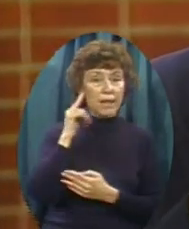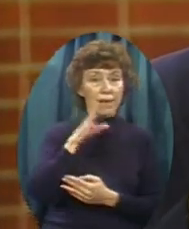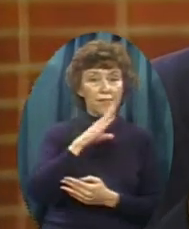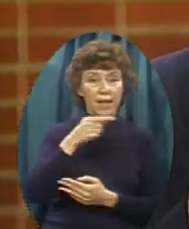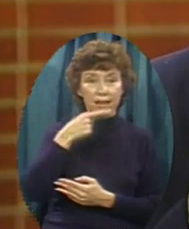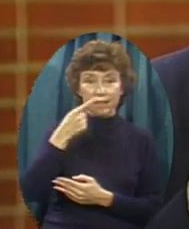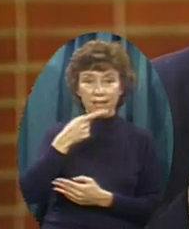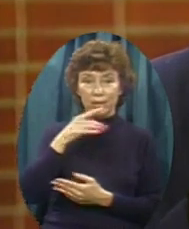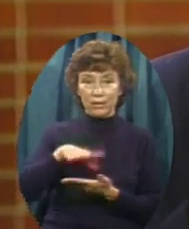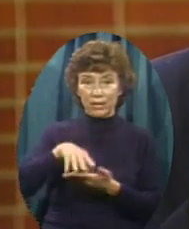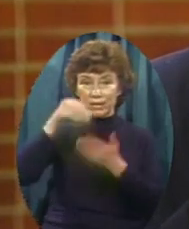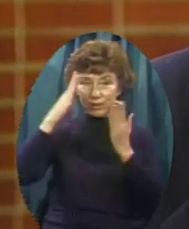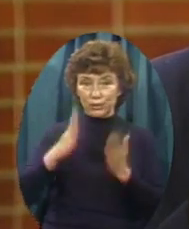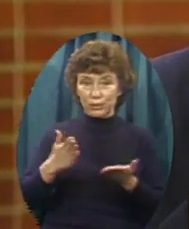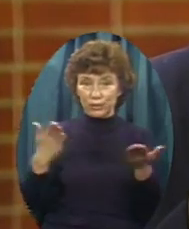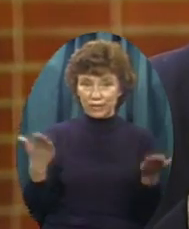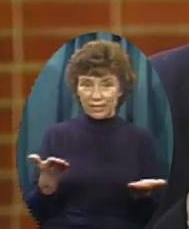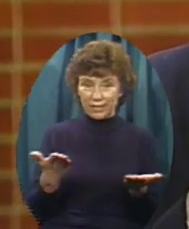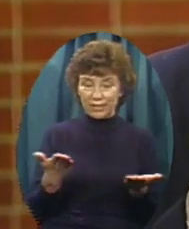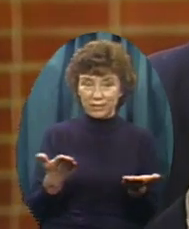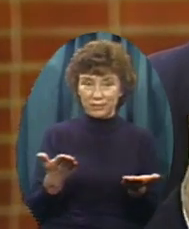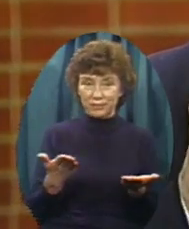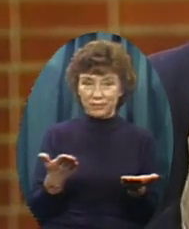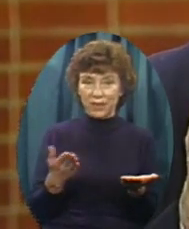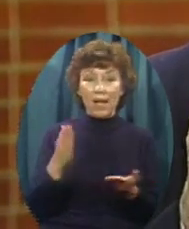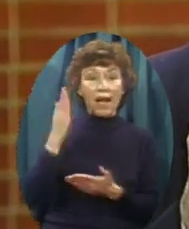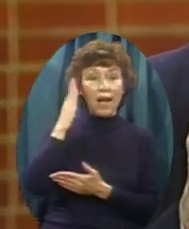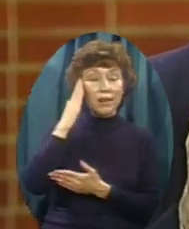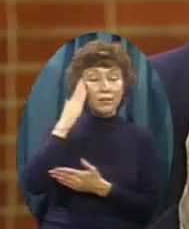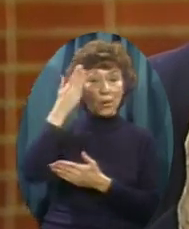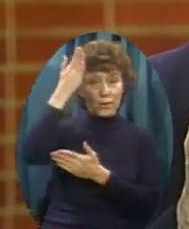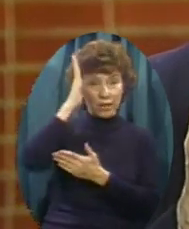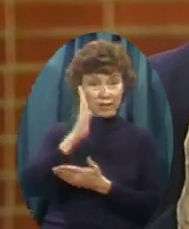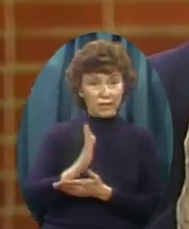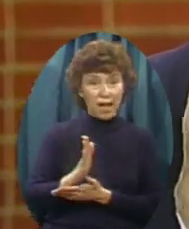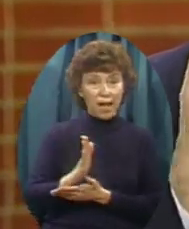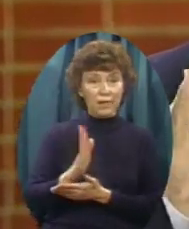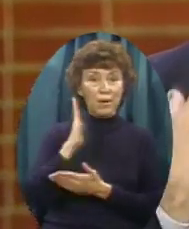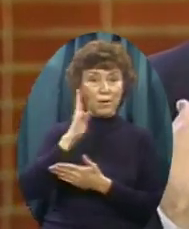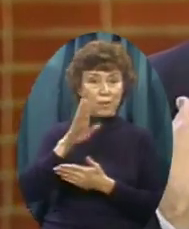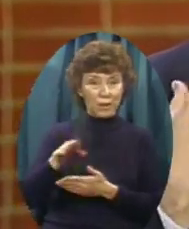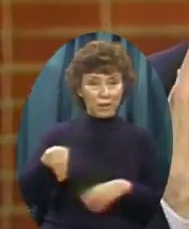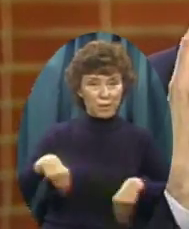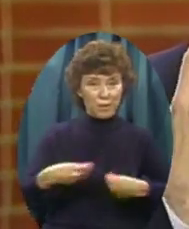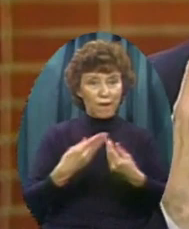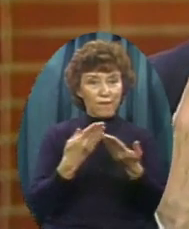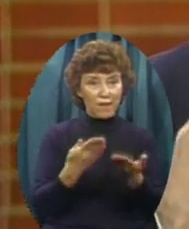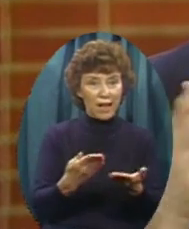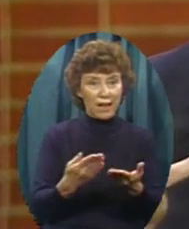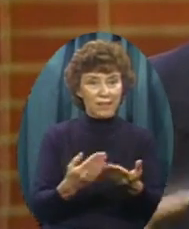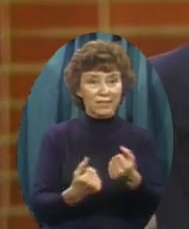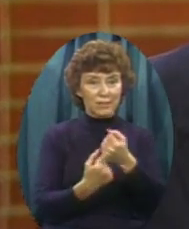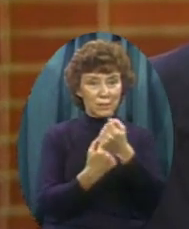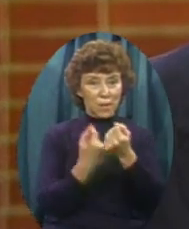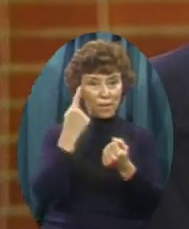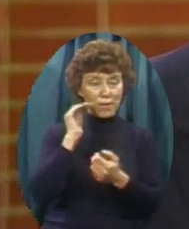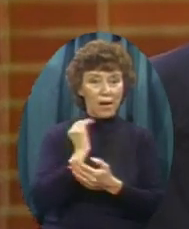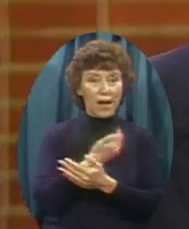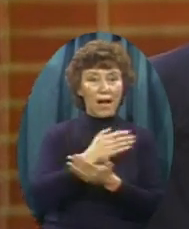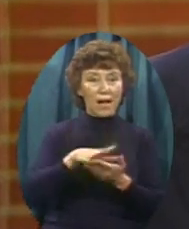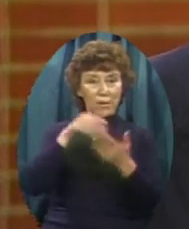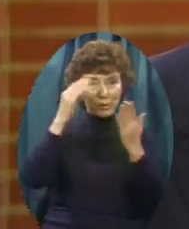to Give us the help We need As I am right now Because I've taken you To chapel with me I've let you see What I see Three times a week In chapel